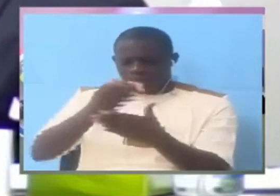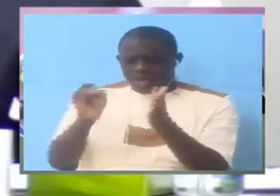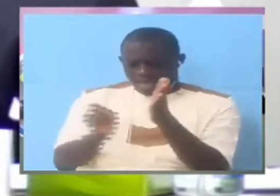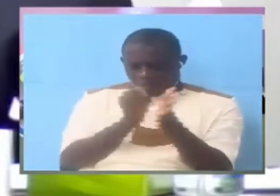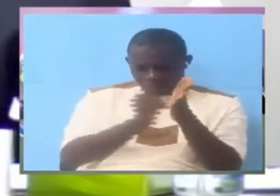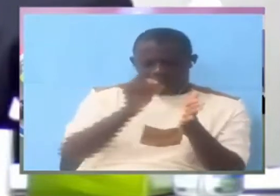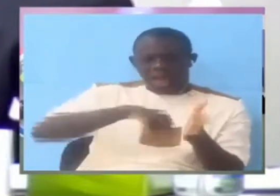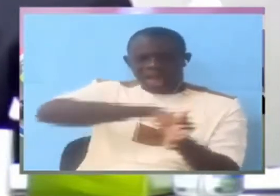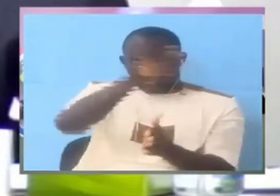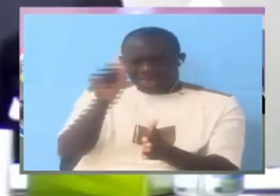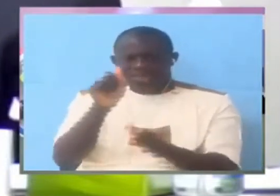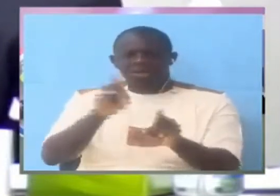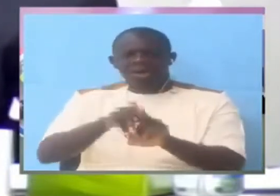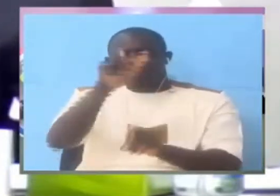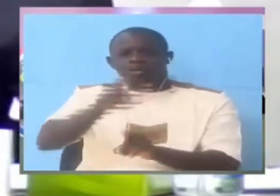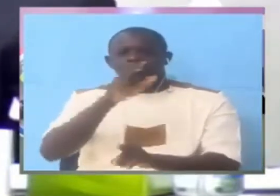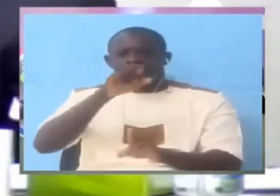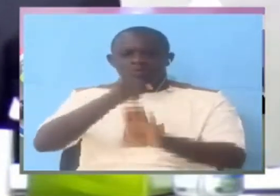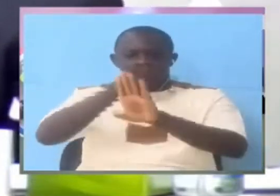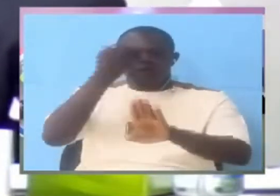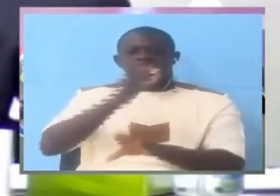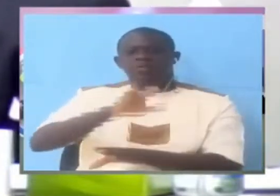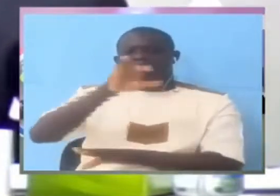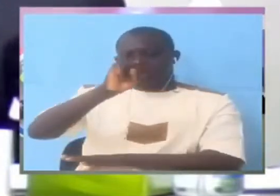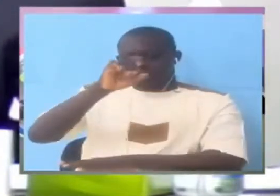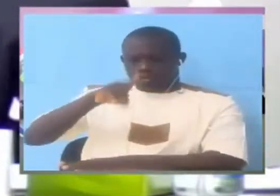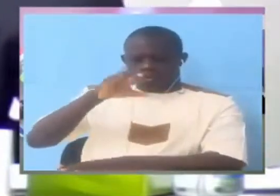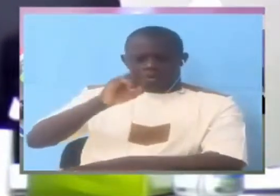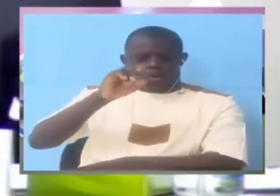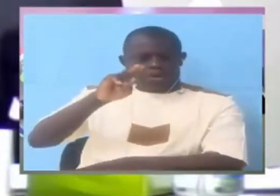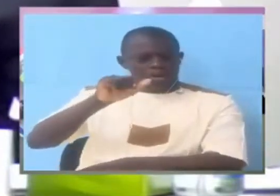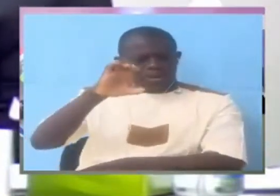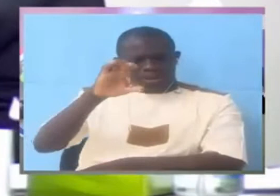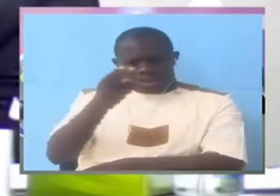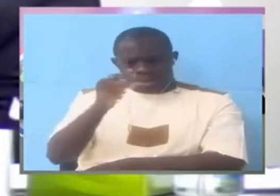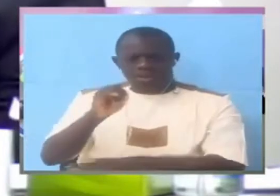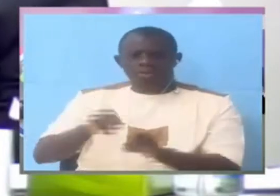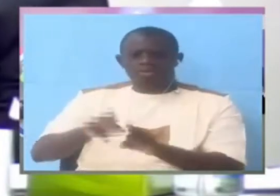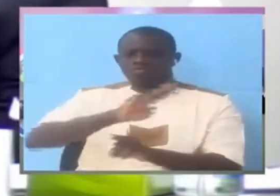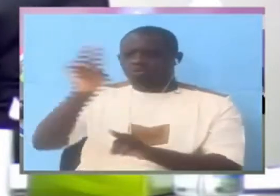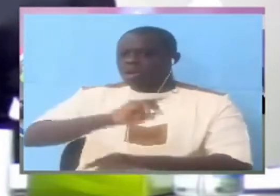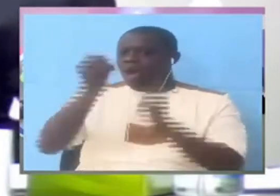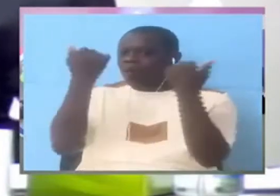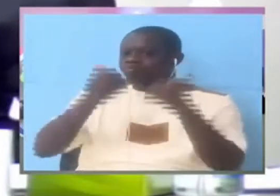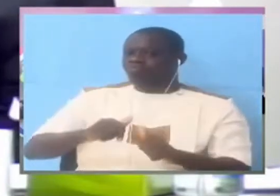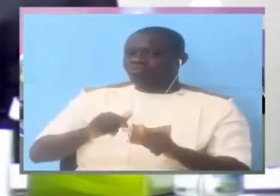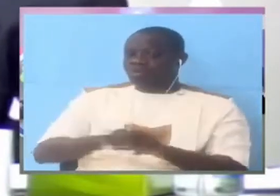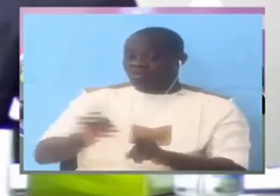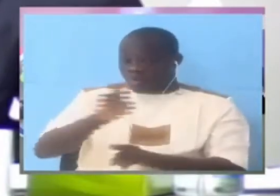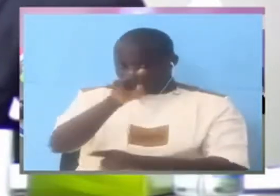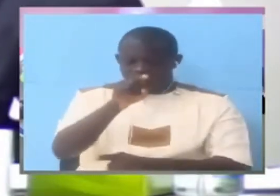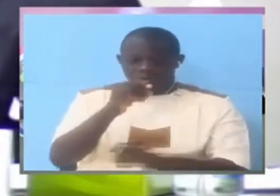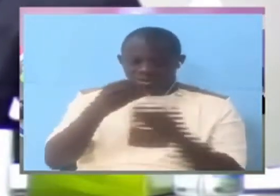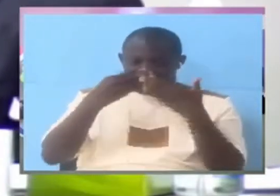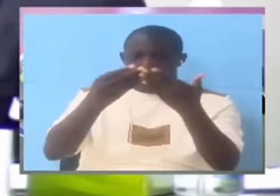-espionage is certainly not the case. What you told us is not the case. That is why you are refusing to itemize because